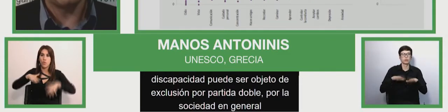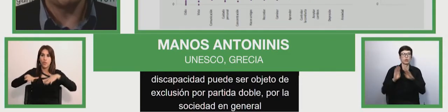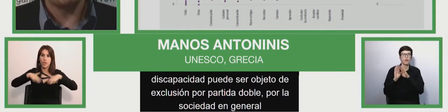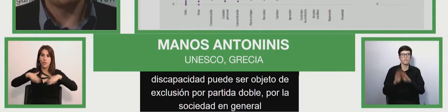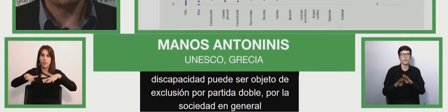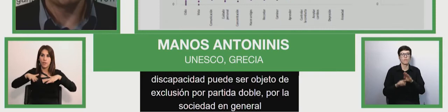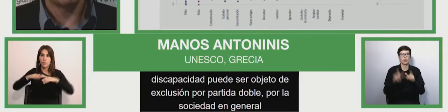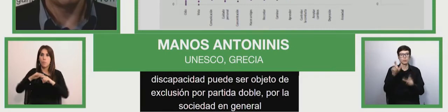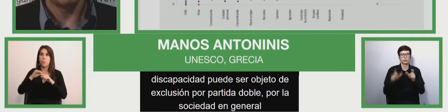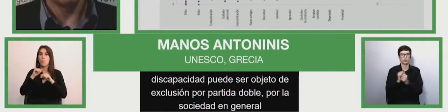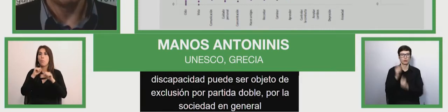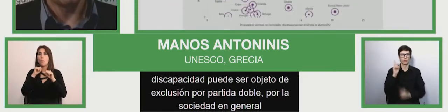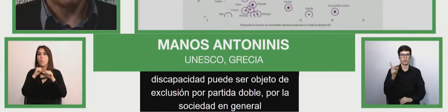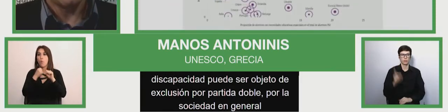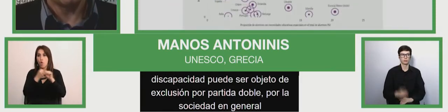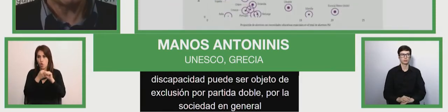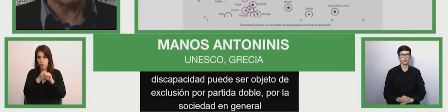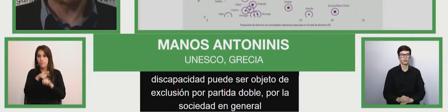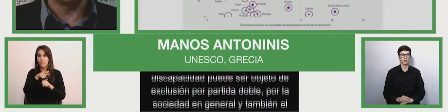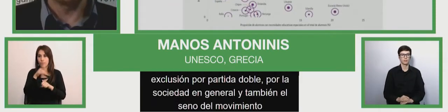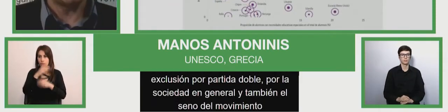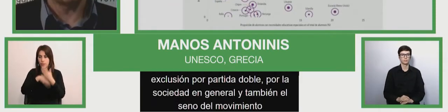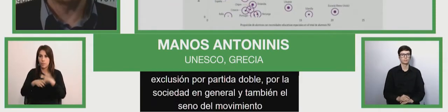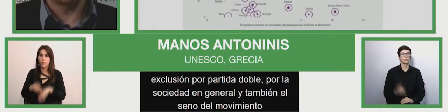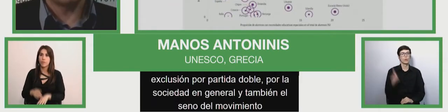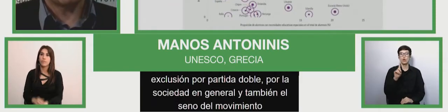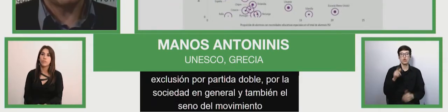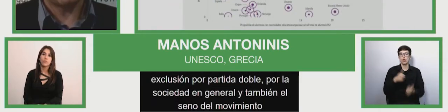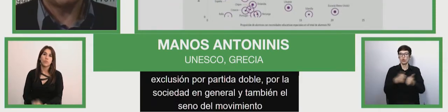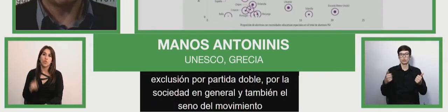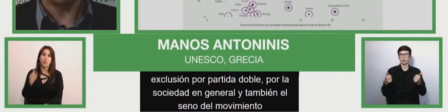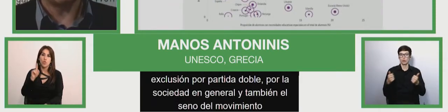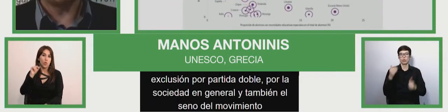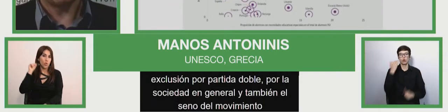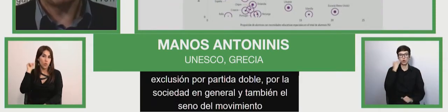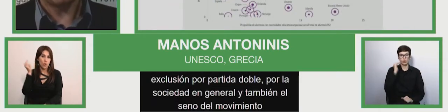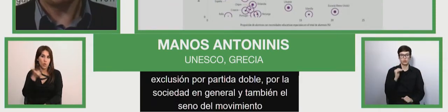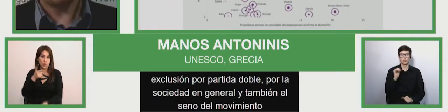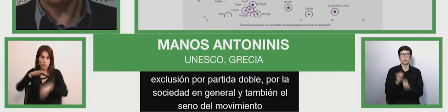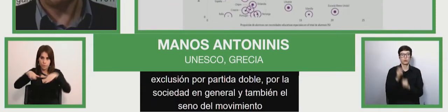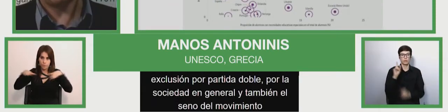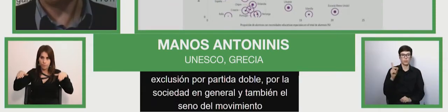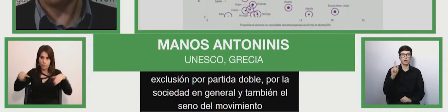for disability. Not all children with disabilities have special needs.